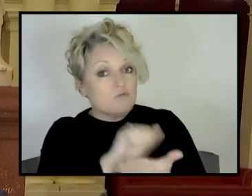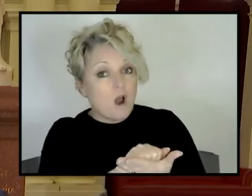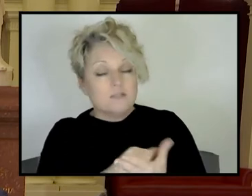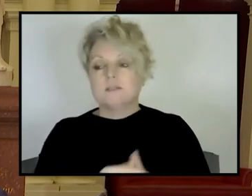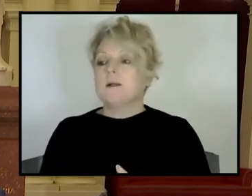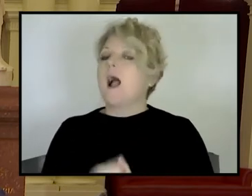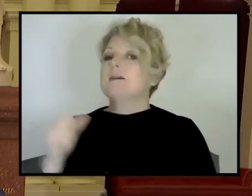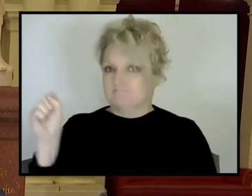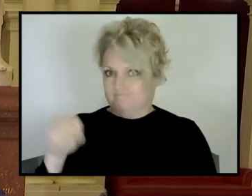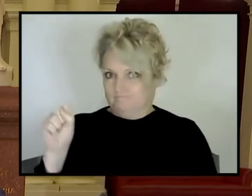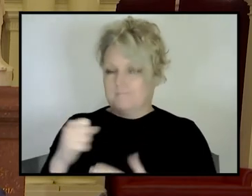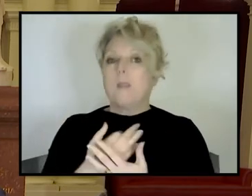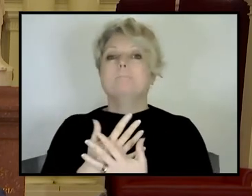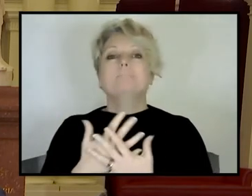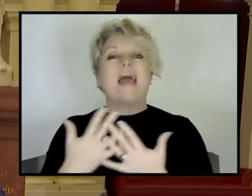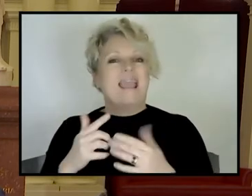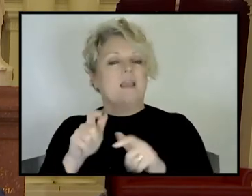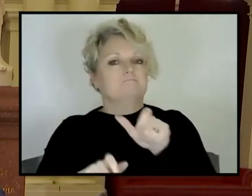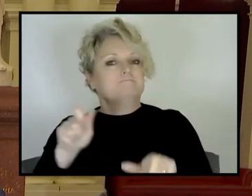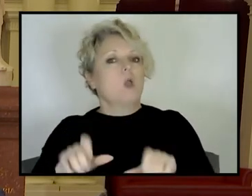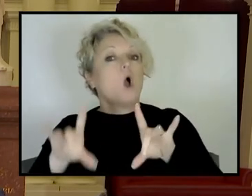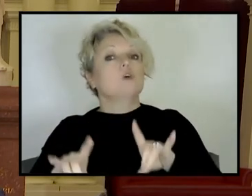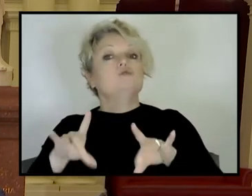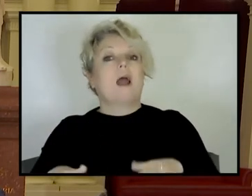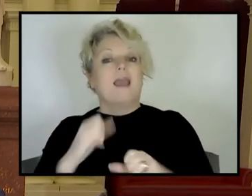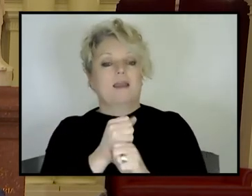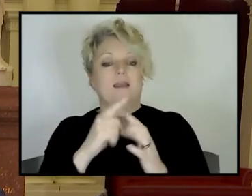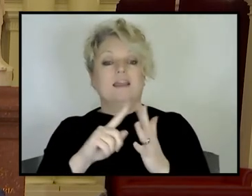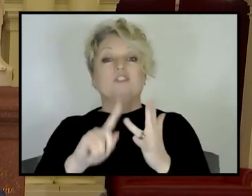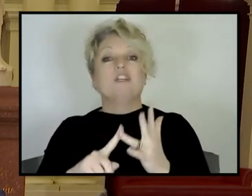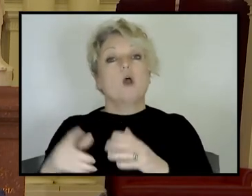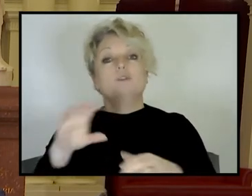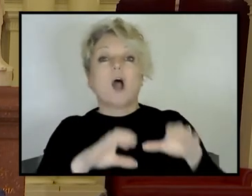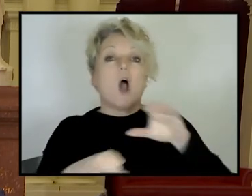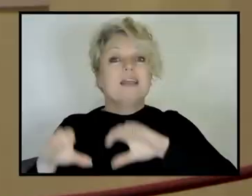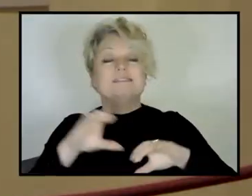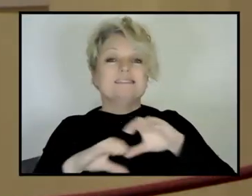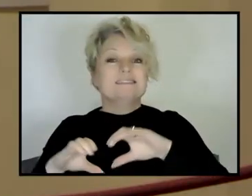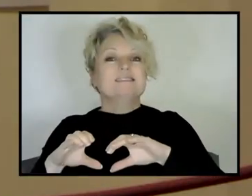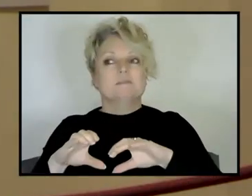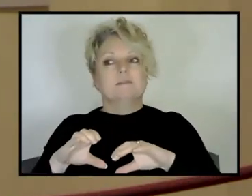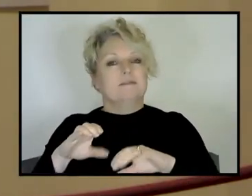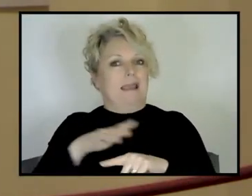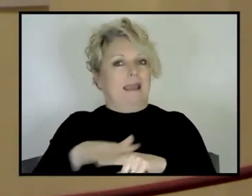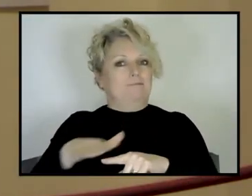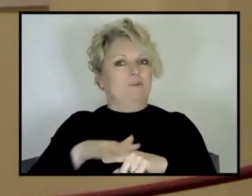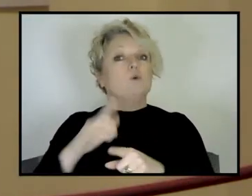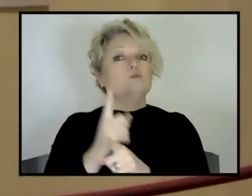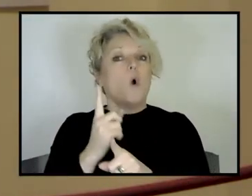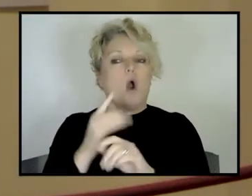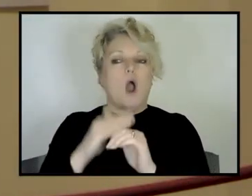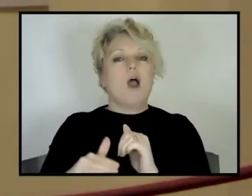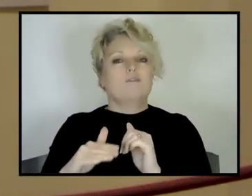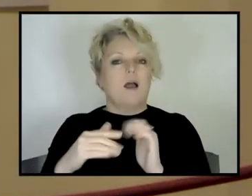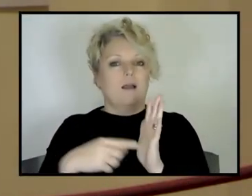um, Australian geoscientists who, who've influenced the whole evolution of the plate tectonic theory, um, in many